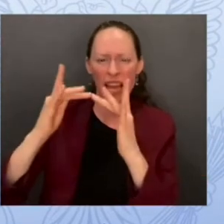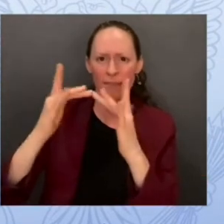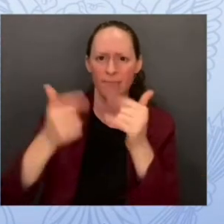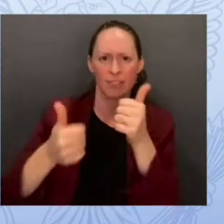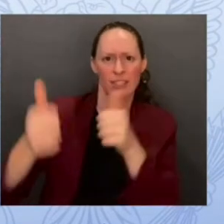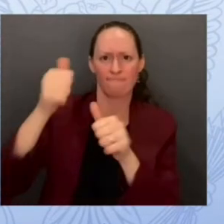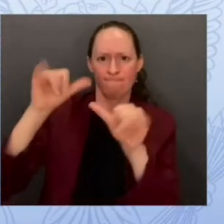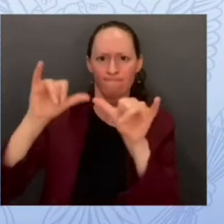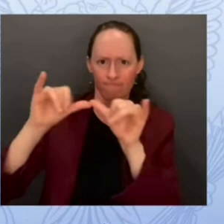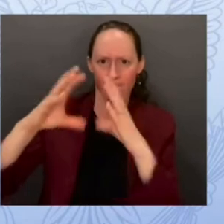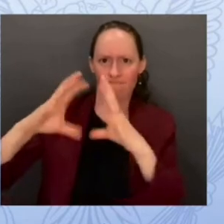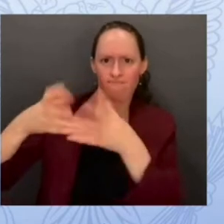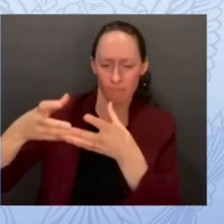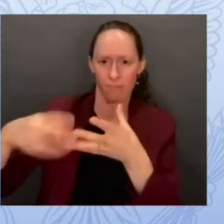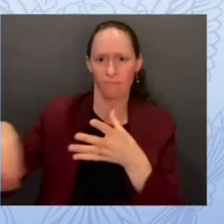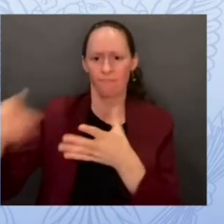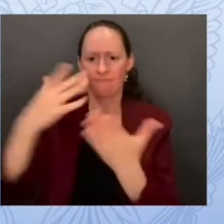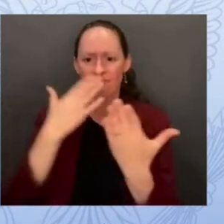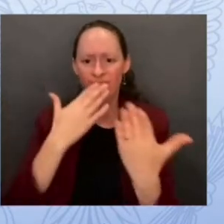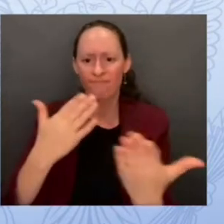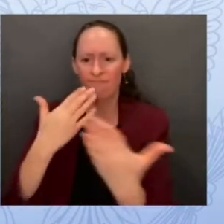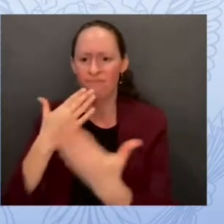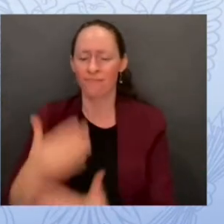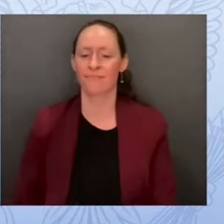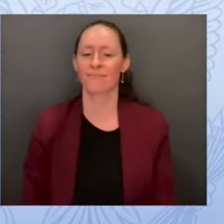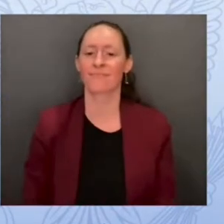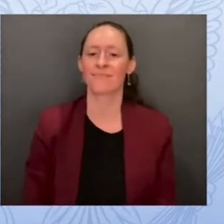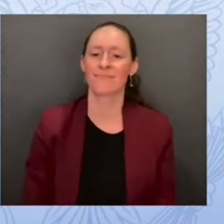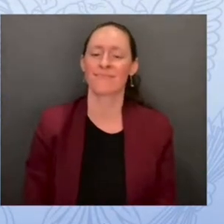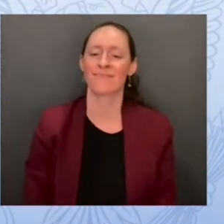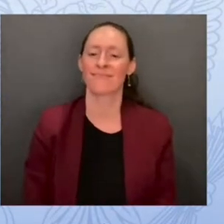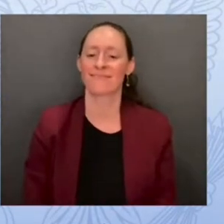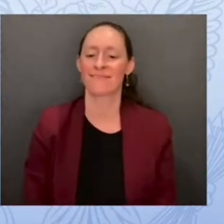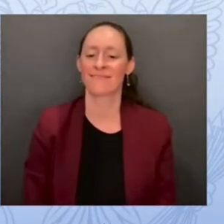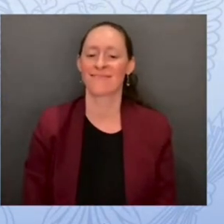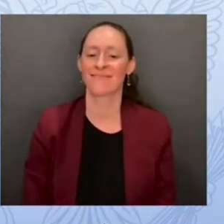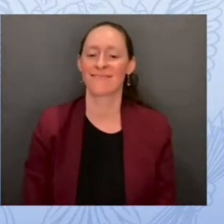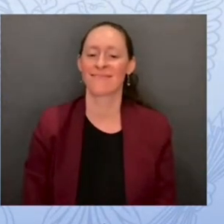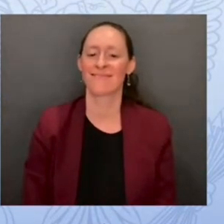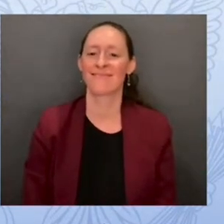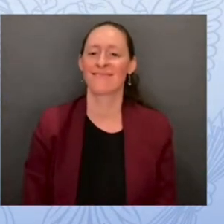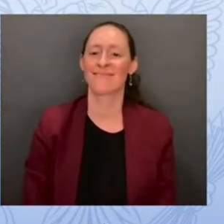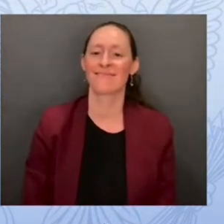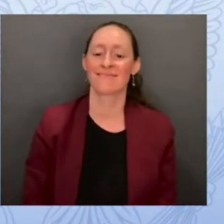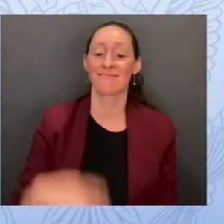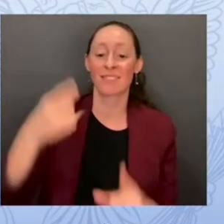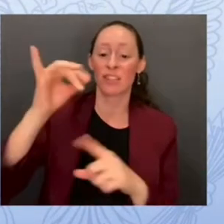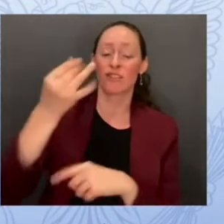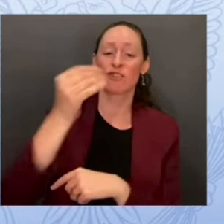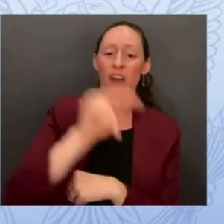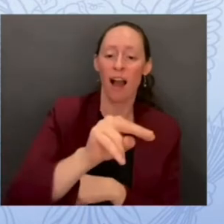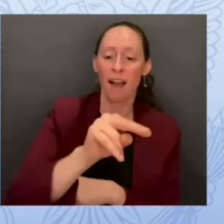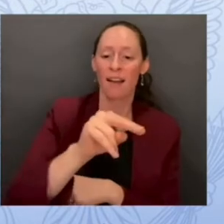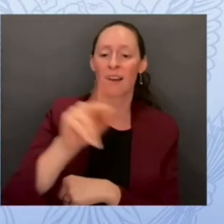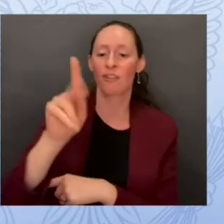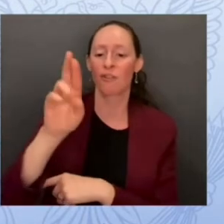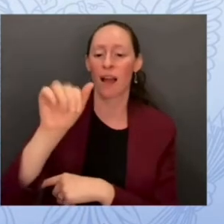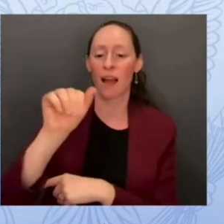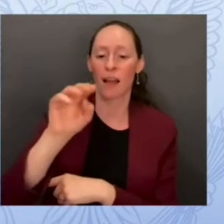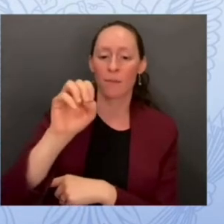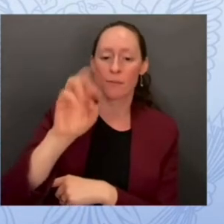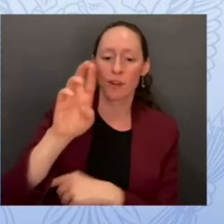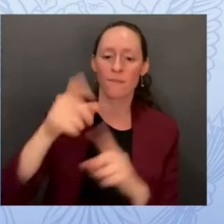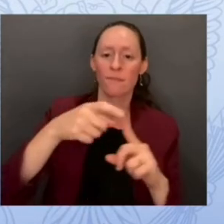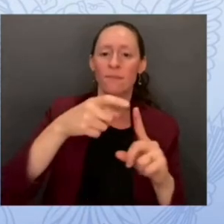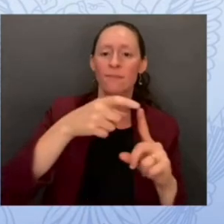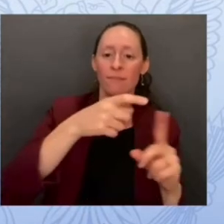from Cambridge Massachusetts mr. John Craman to Fulton County in Georgia miss Emily Bell there's